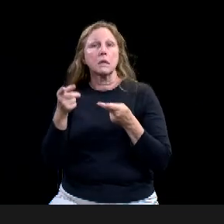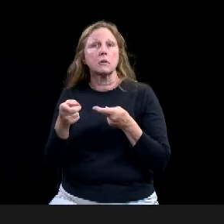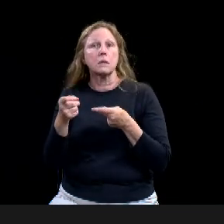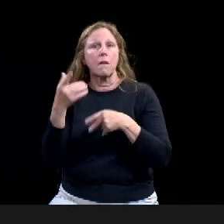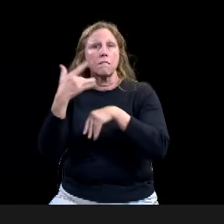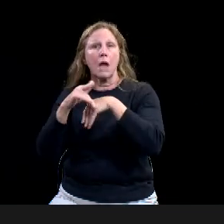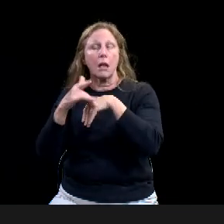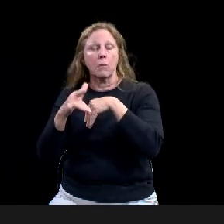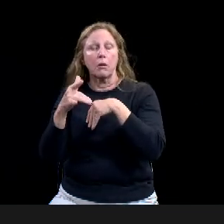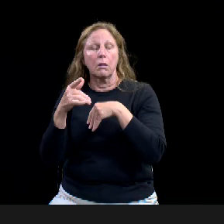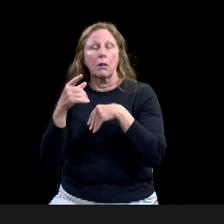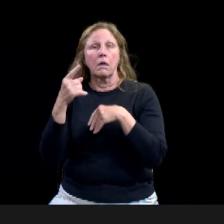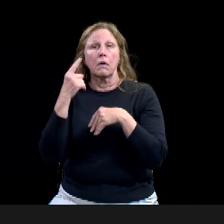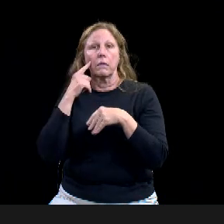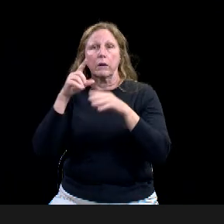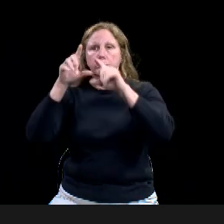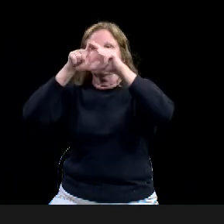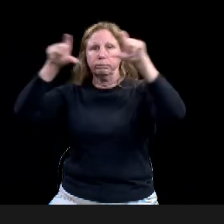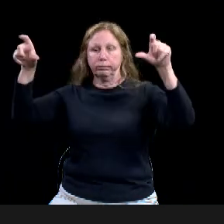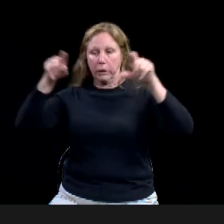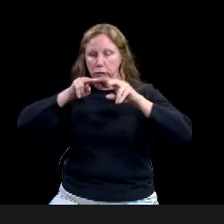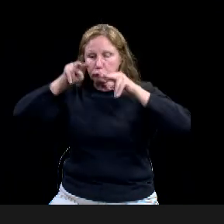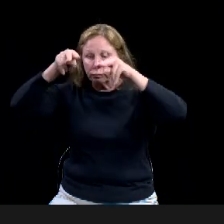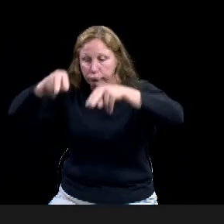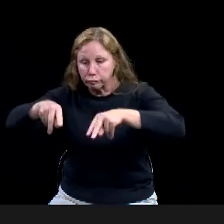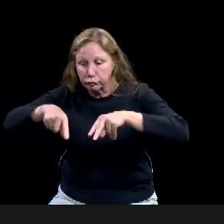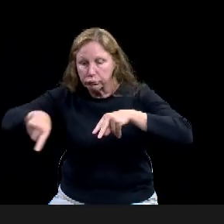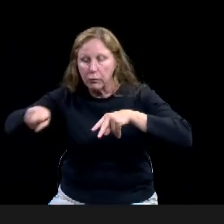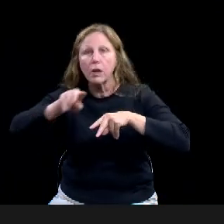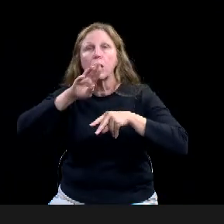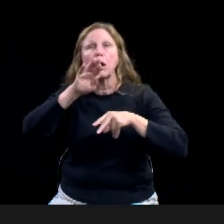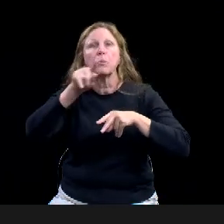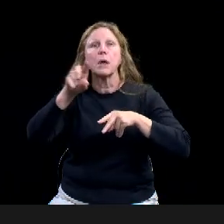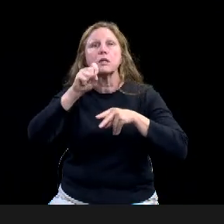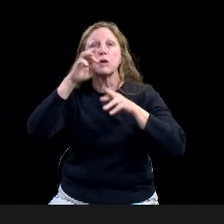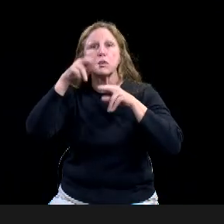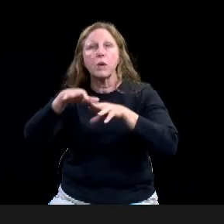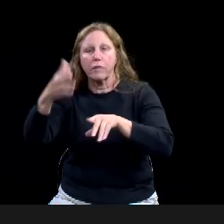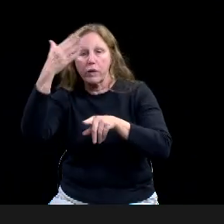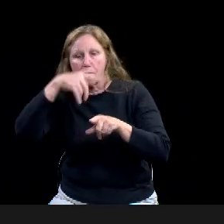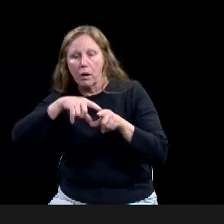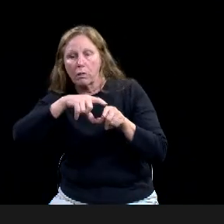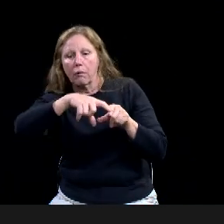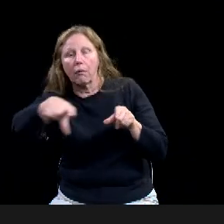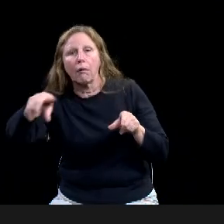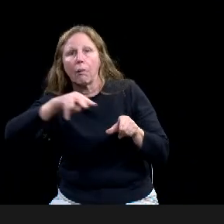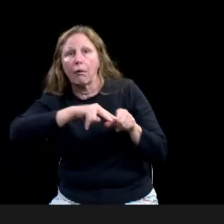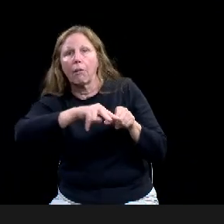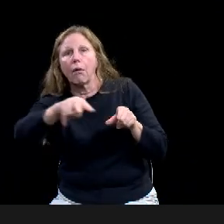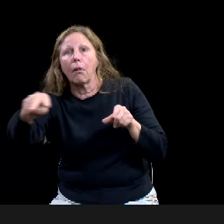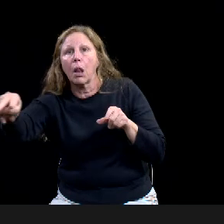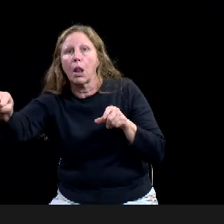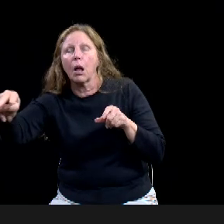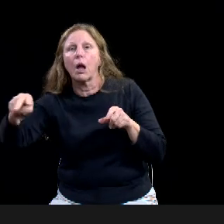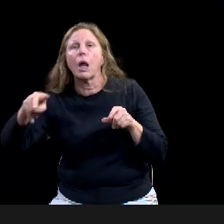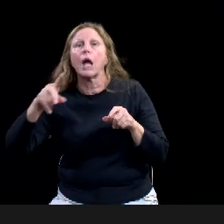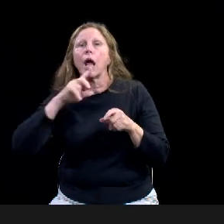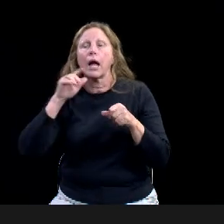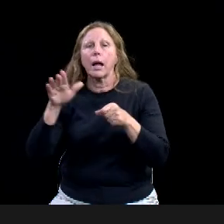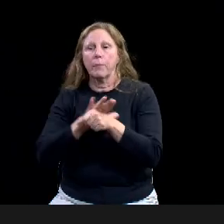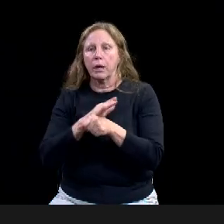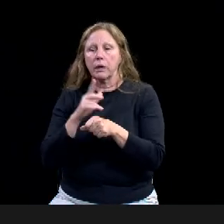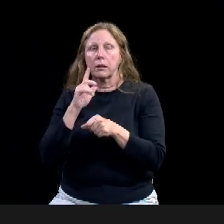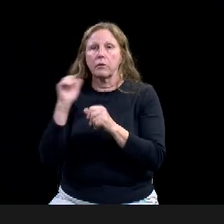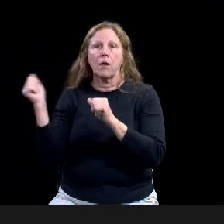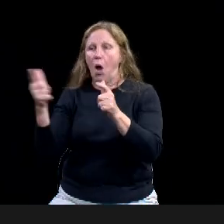and, uh, complete fit out of the entire facility. This reconfiguration, as you see in the transformational option